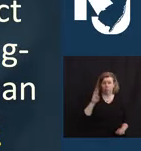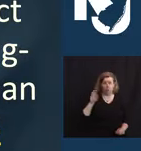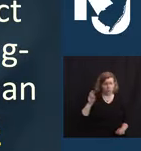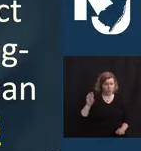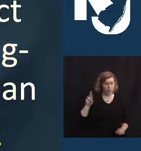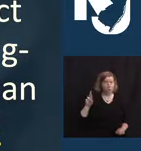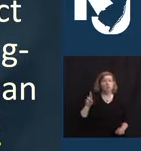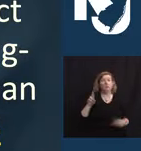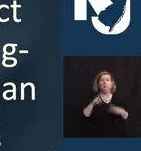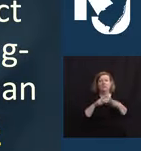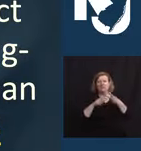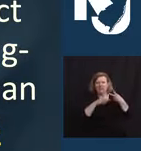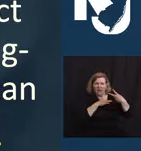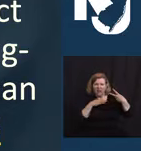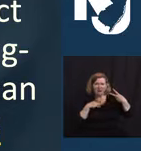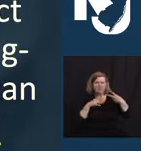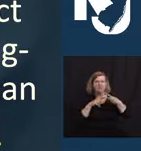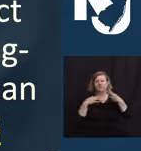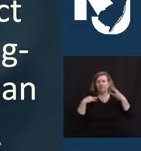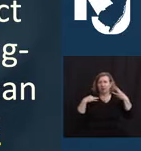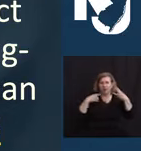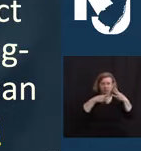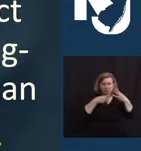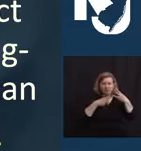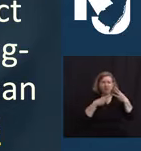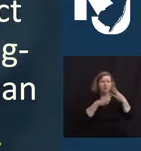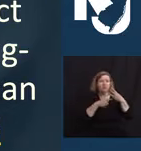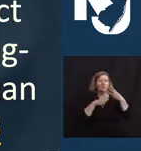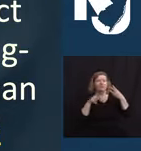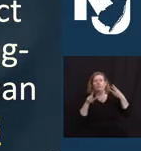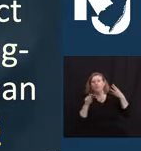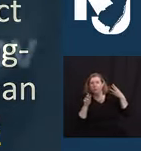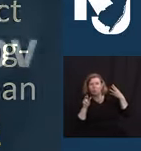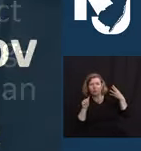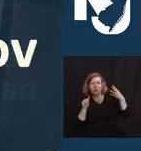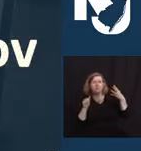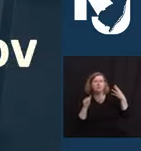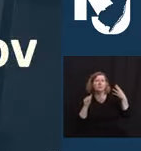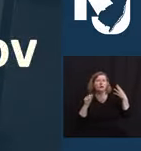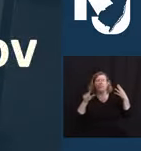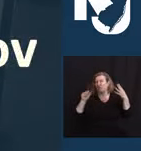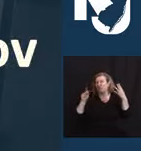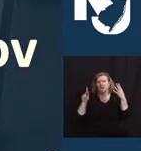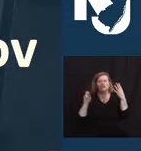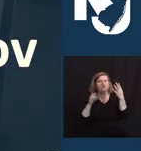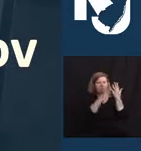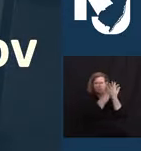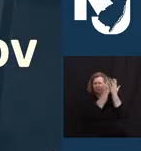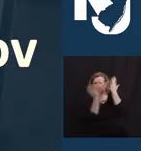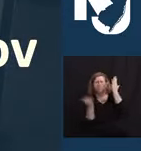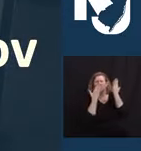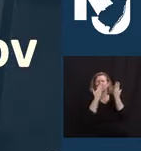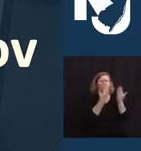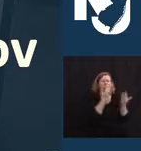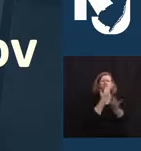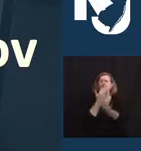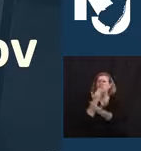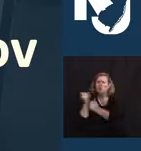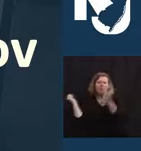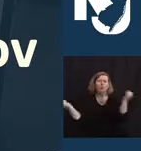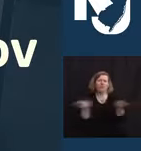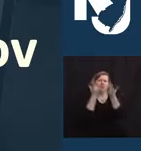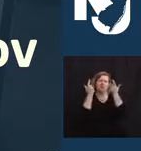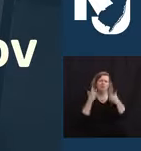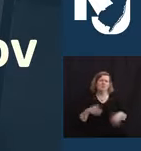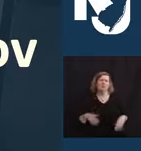Lakeisha, and many like them, thank you. And to every New Jerseyan who has given their time over the past year to support their community,